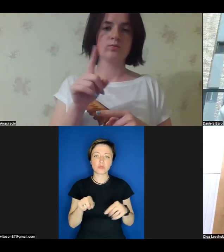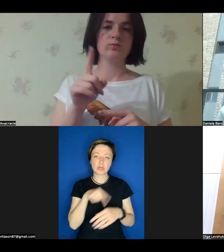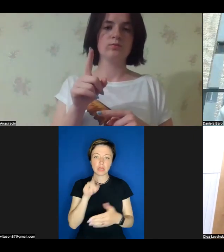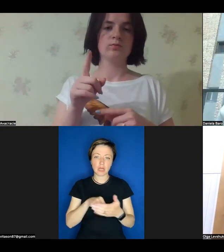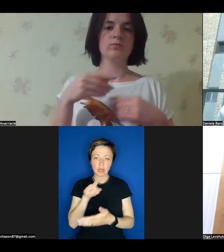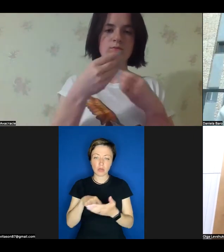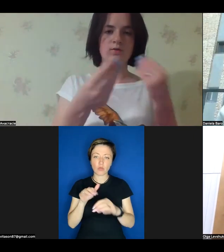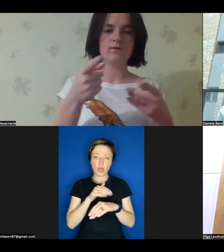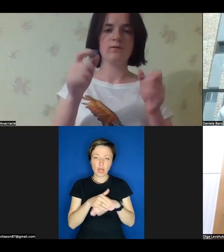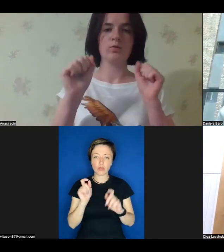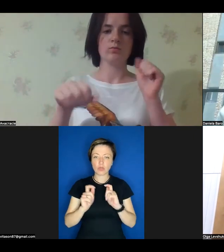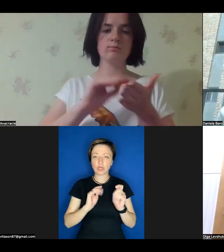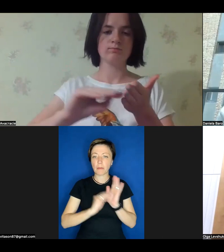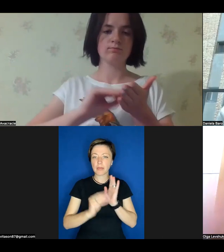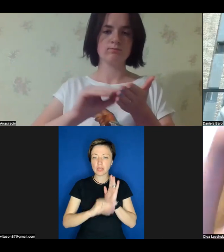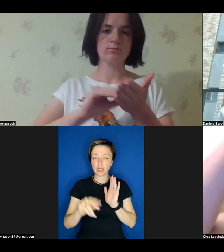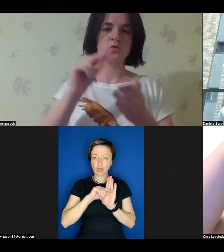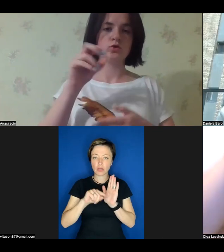it's the time to ask them.